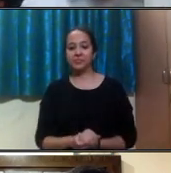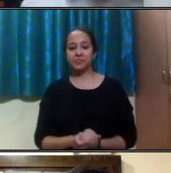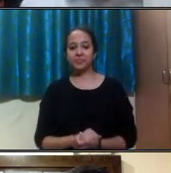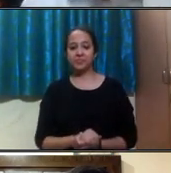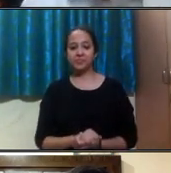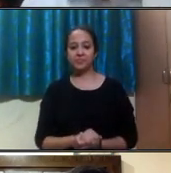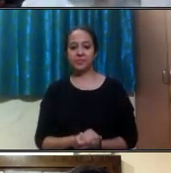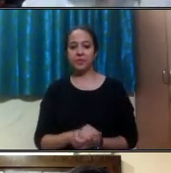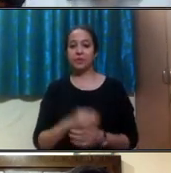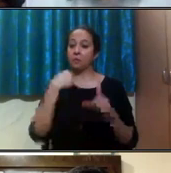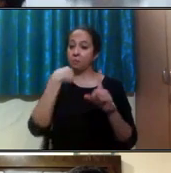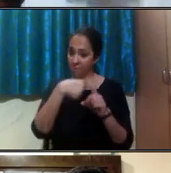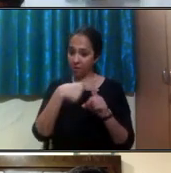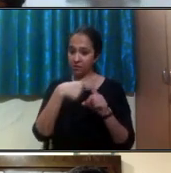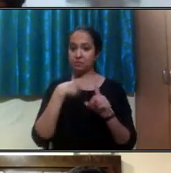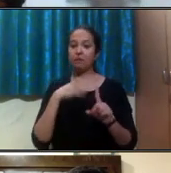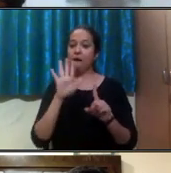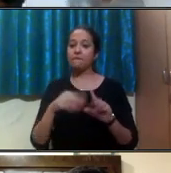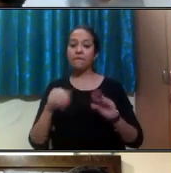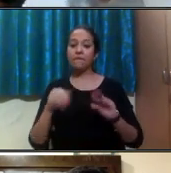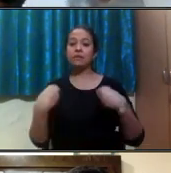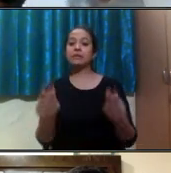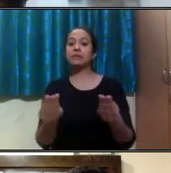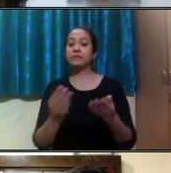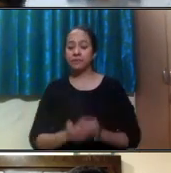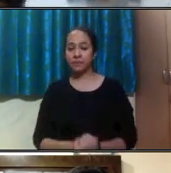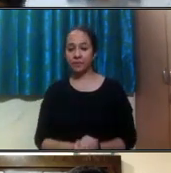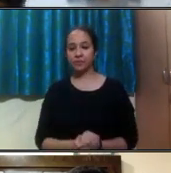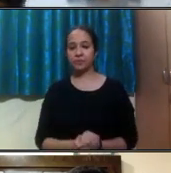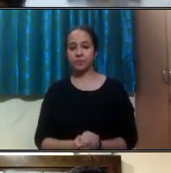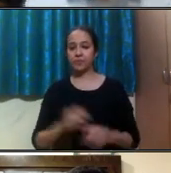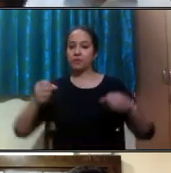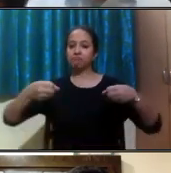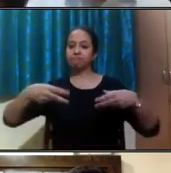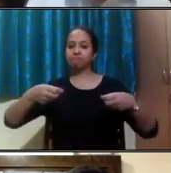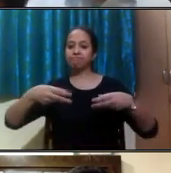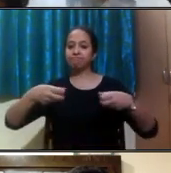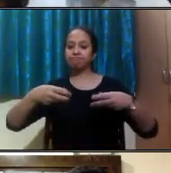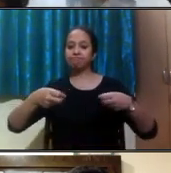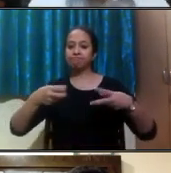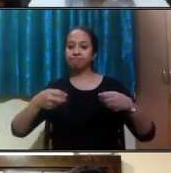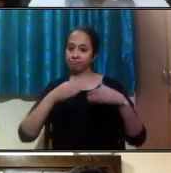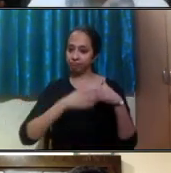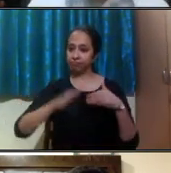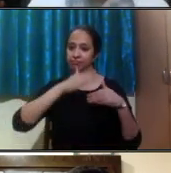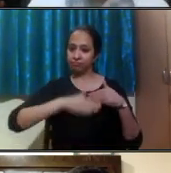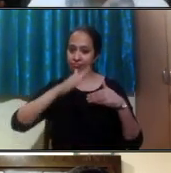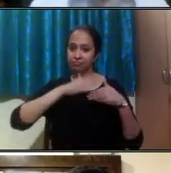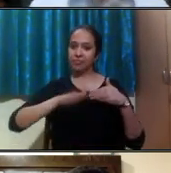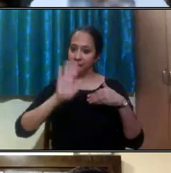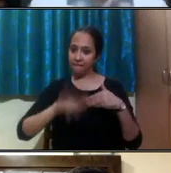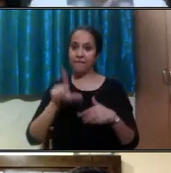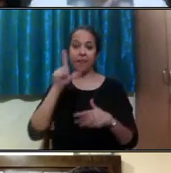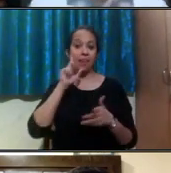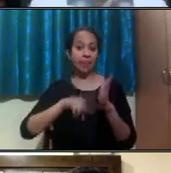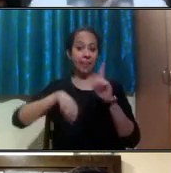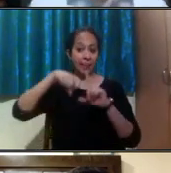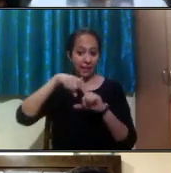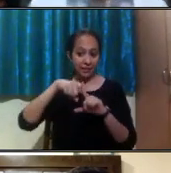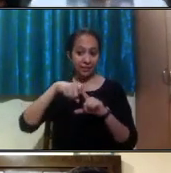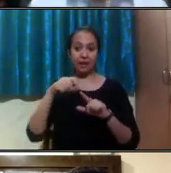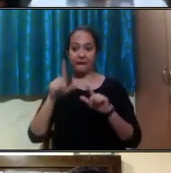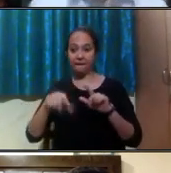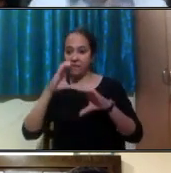In addition to that, also have live captioning which is available at the link provided in the chat